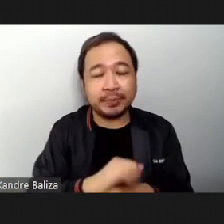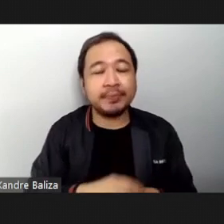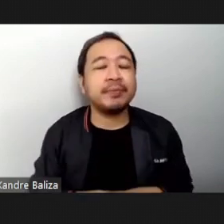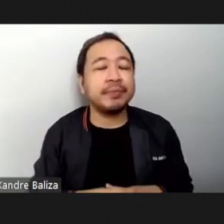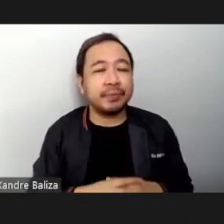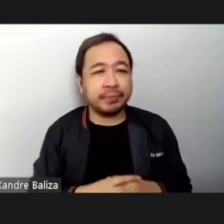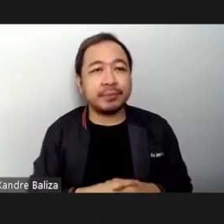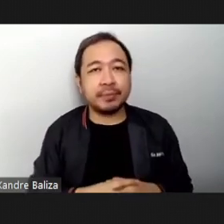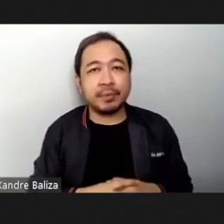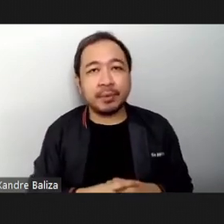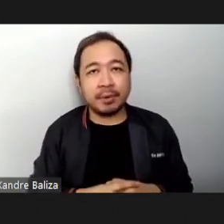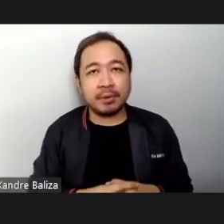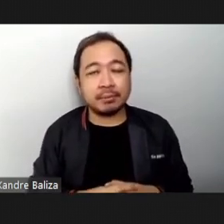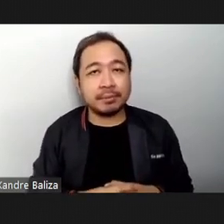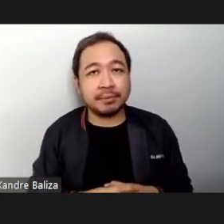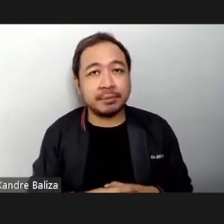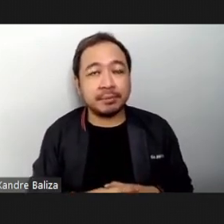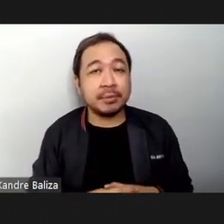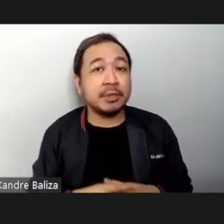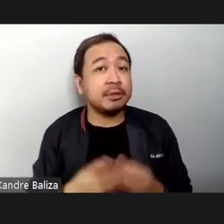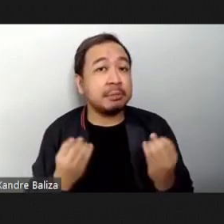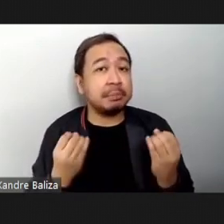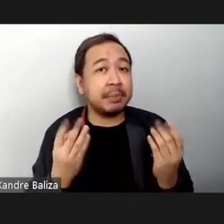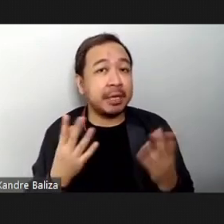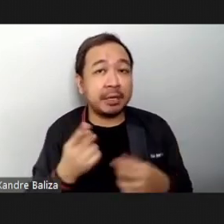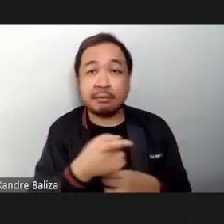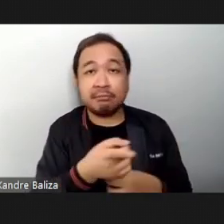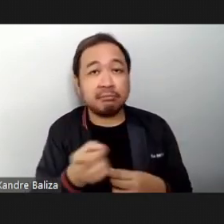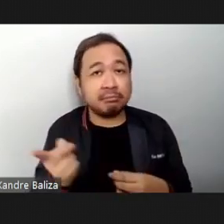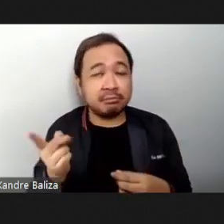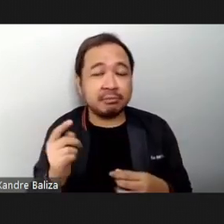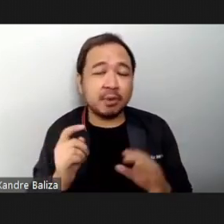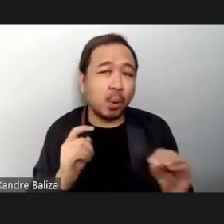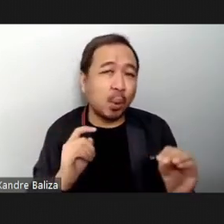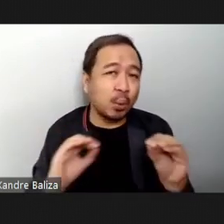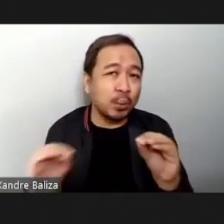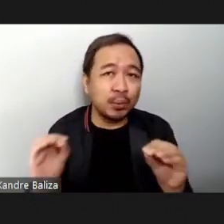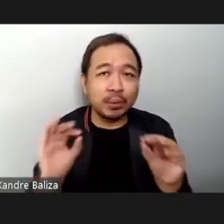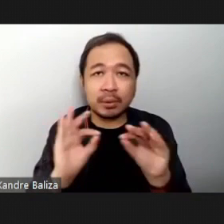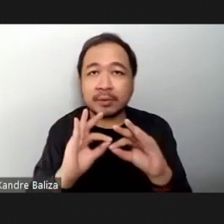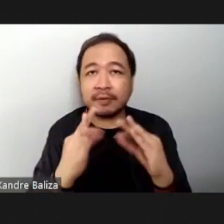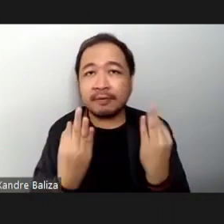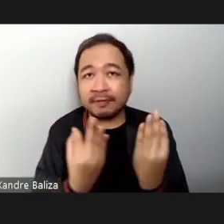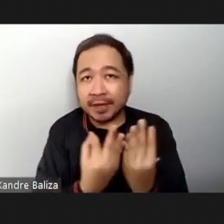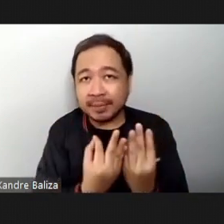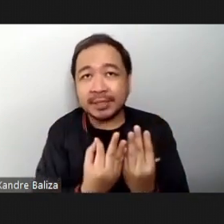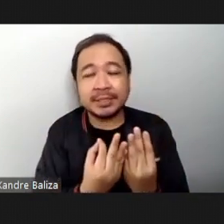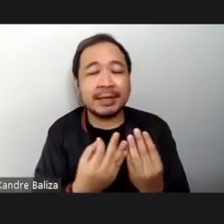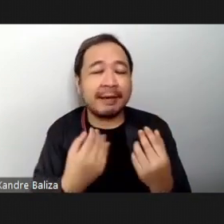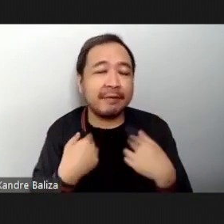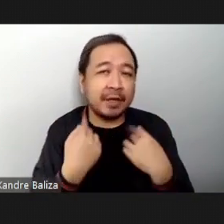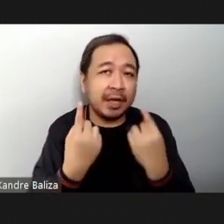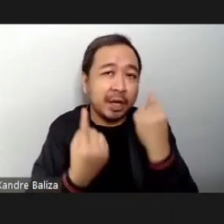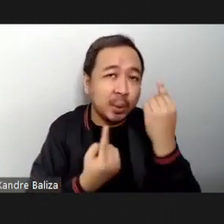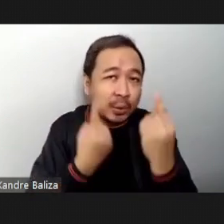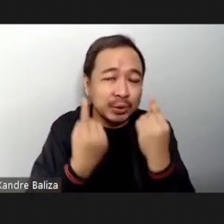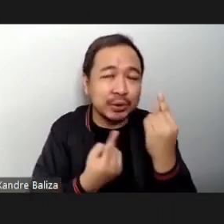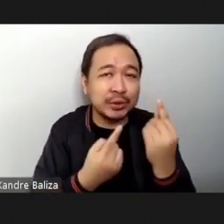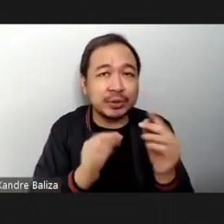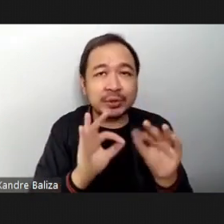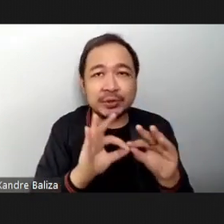many of you have your own families So you also have family concerns Apart from